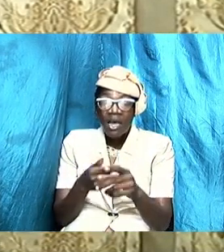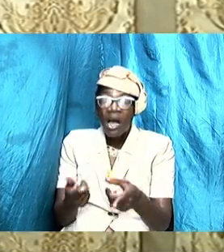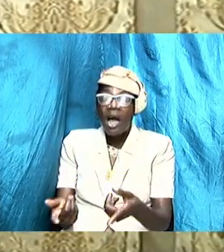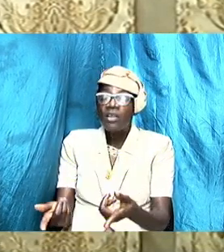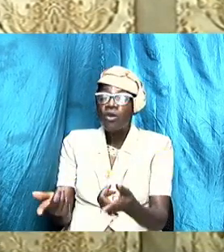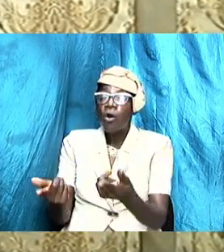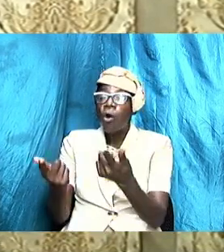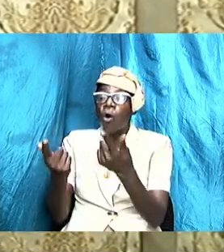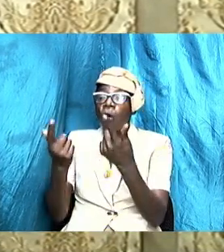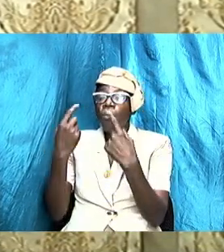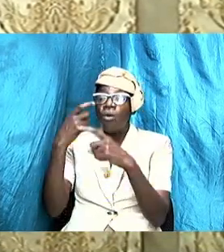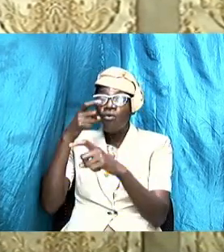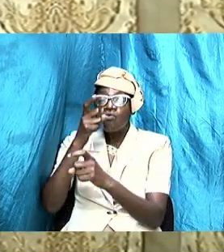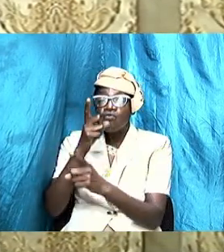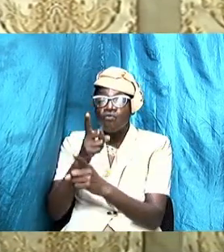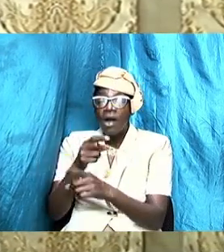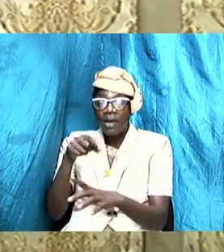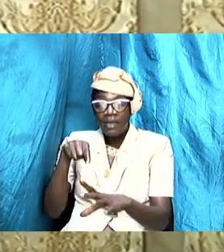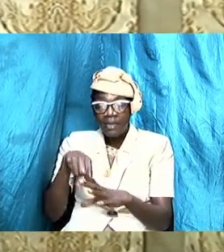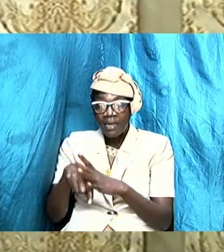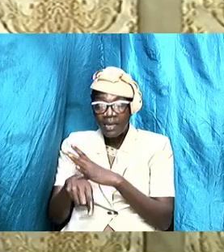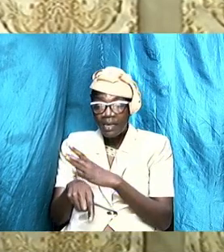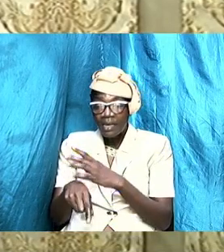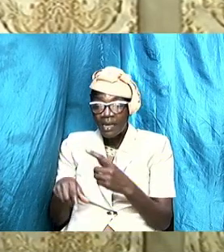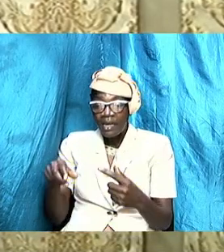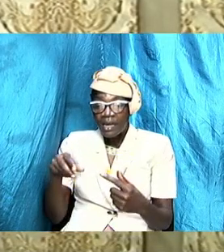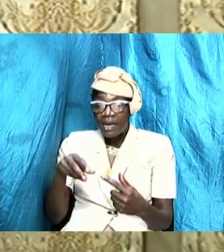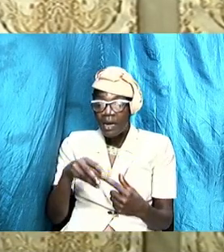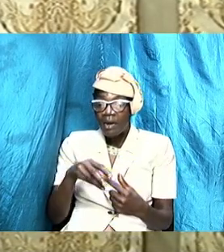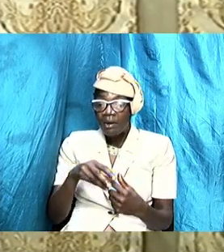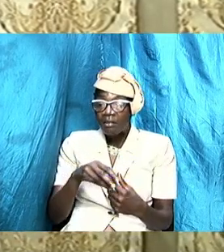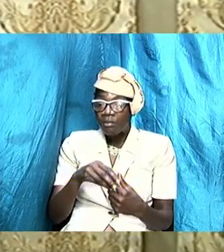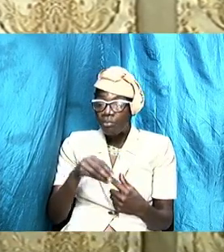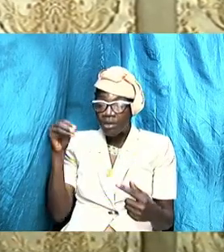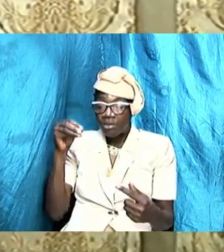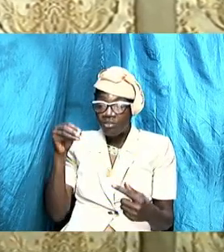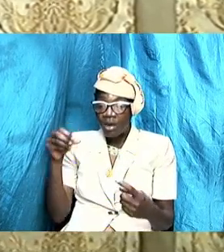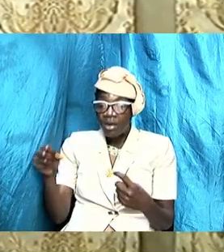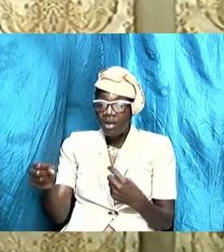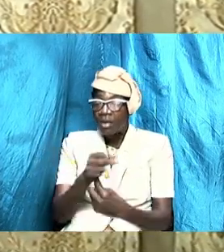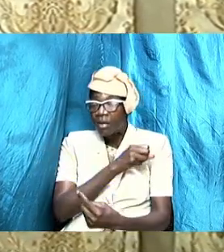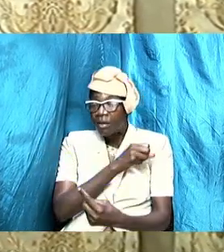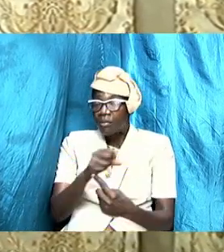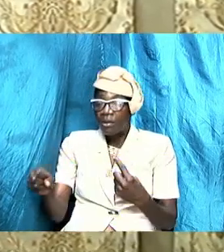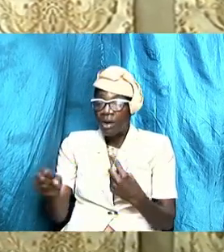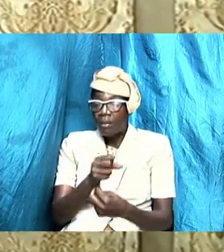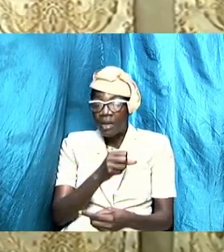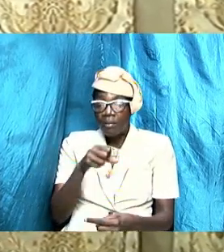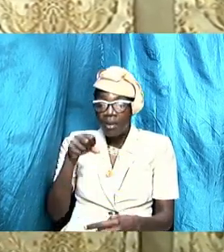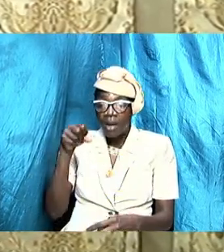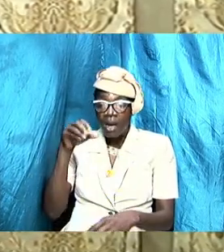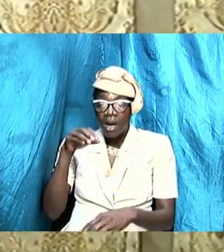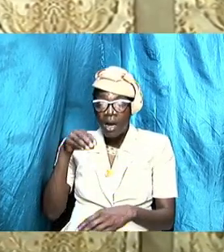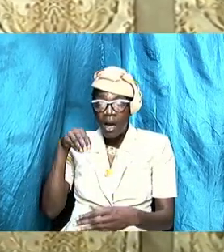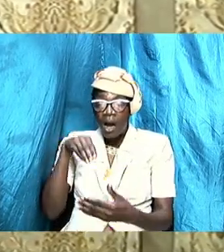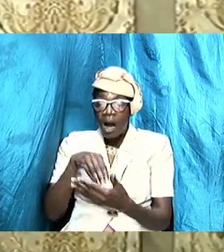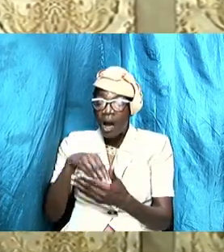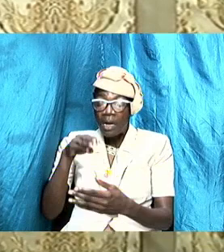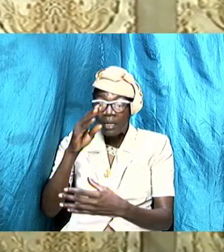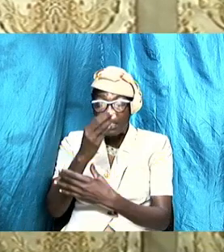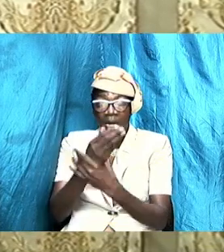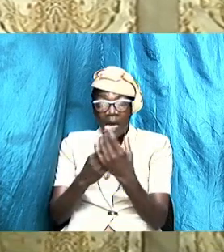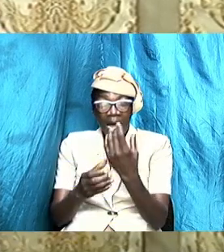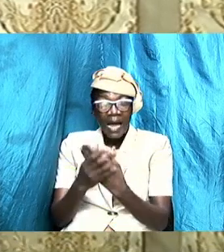came right into a particular issue that was now at hand and he